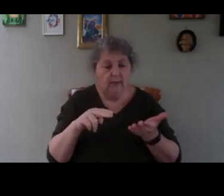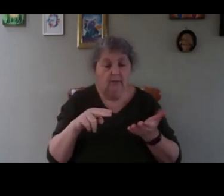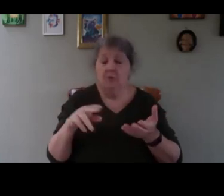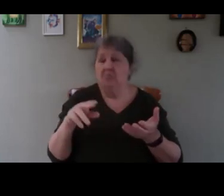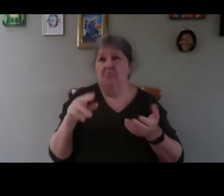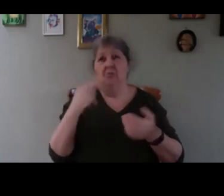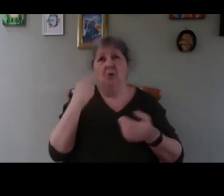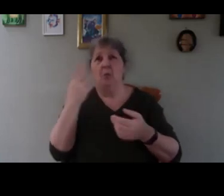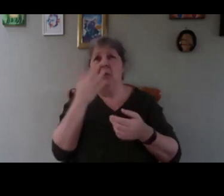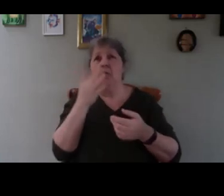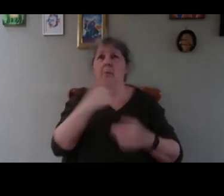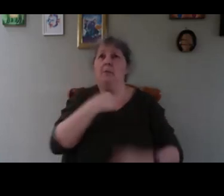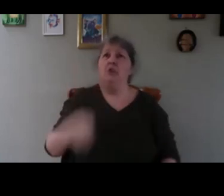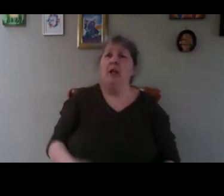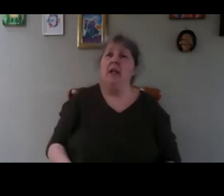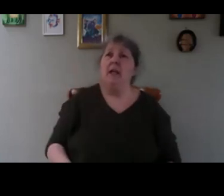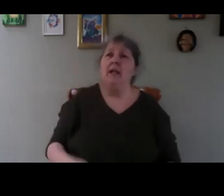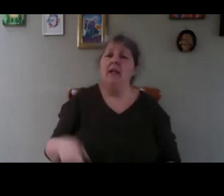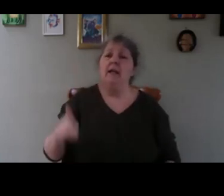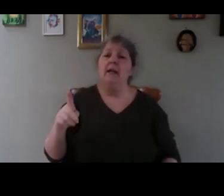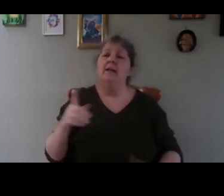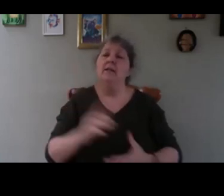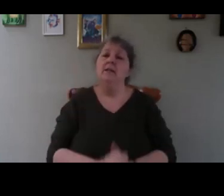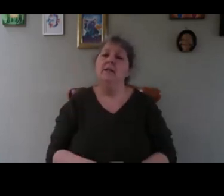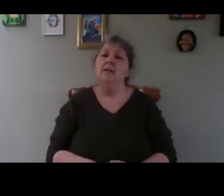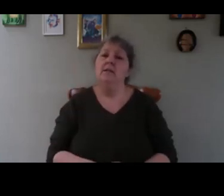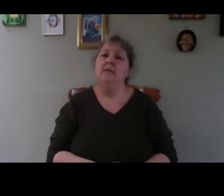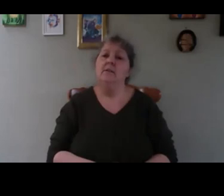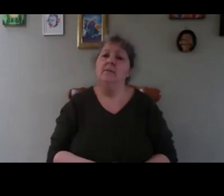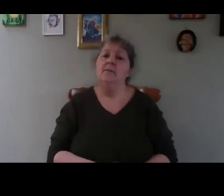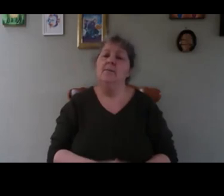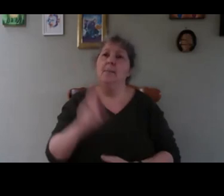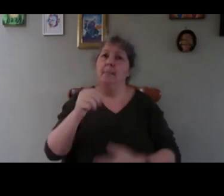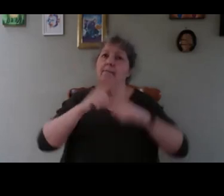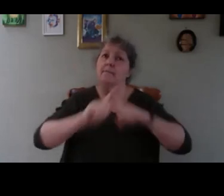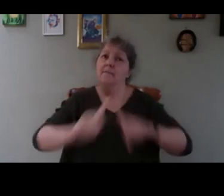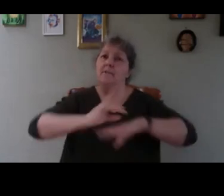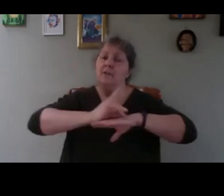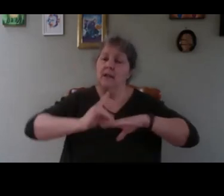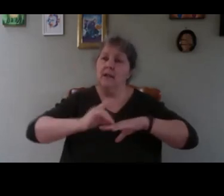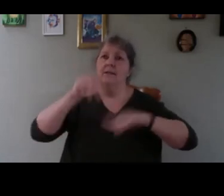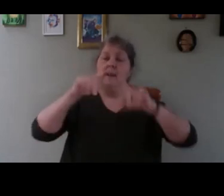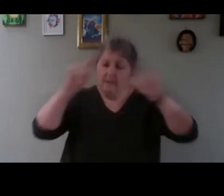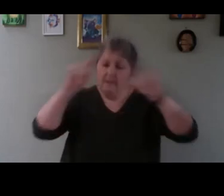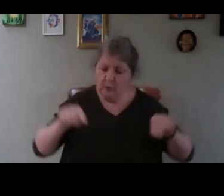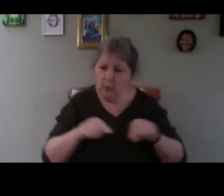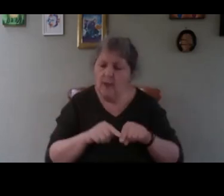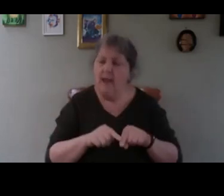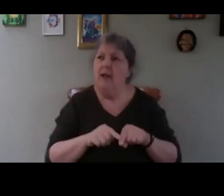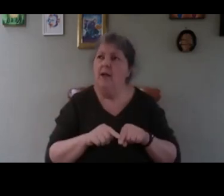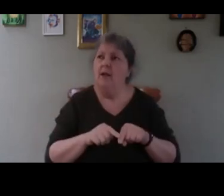they are used to grow cannabis so you have different types they can be square they can be